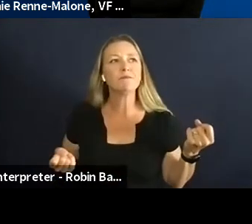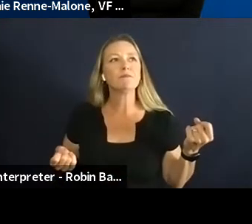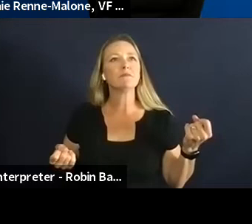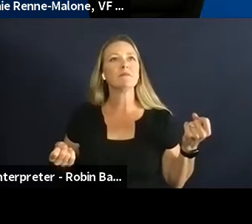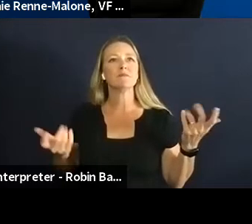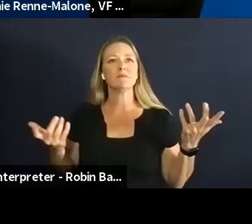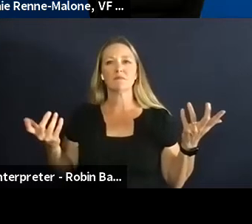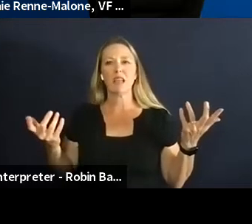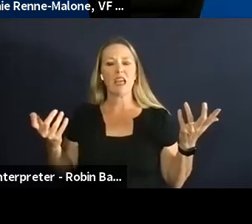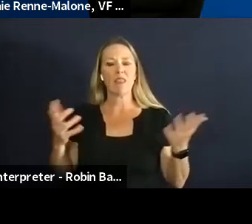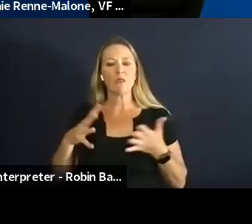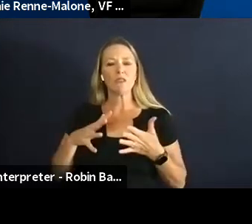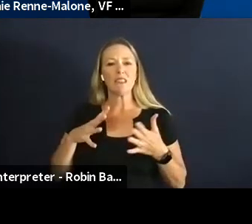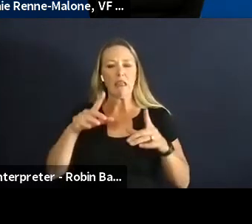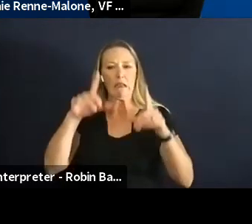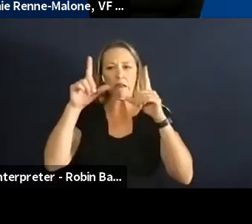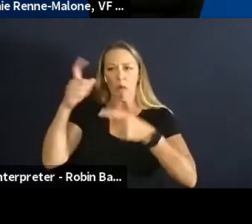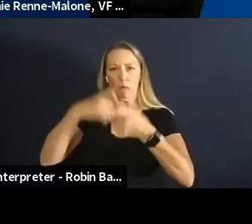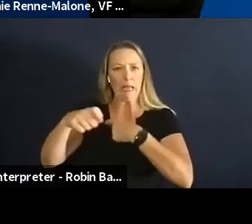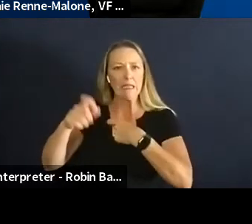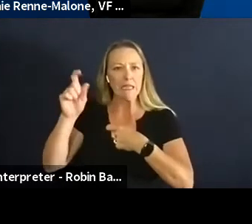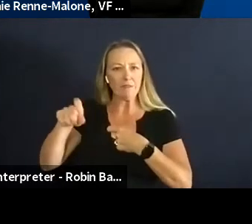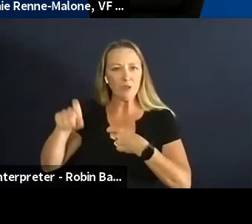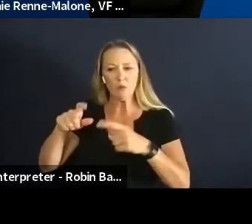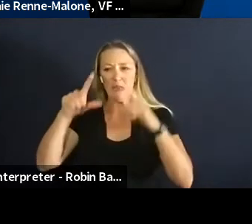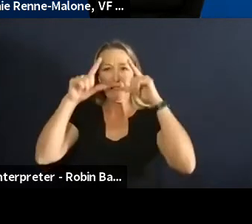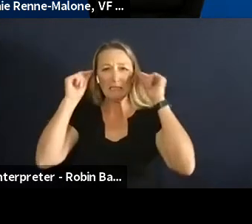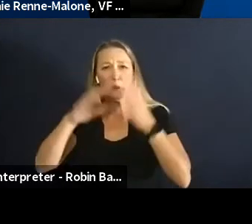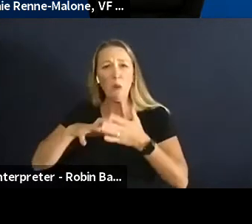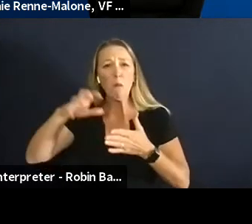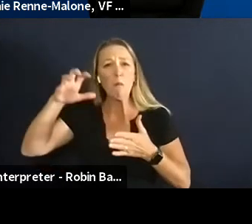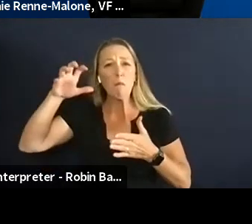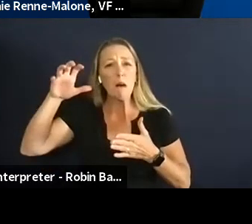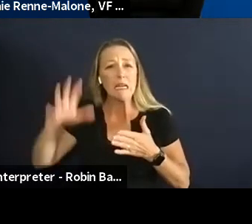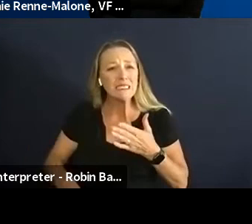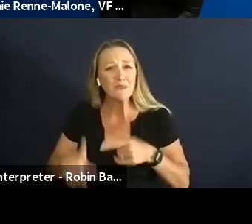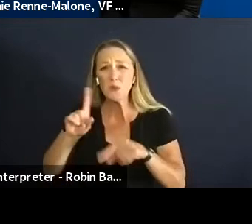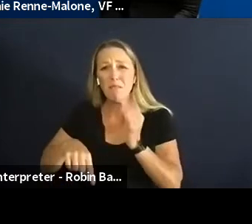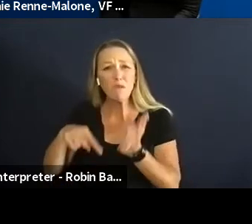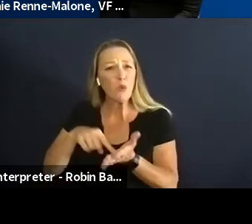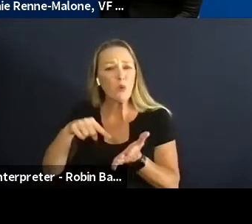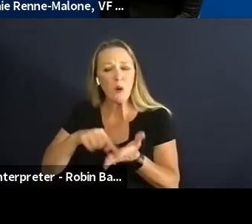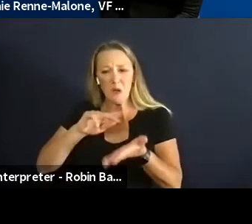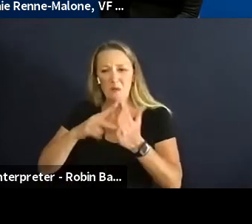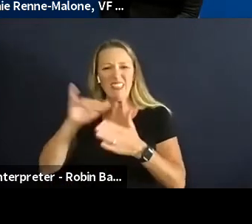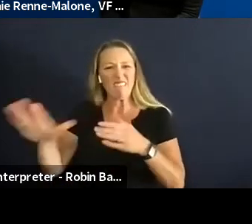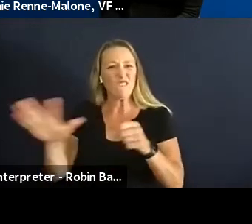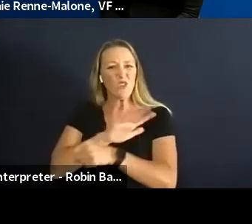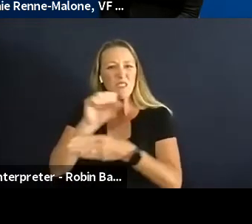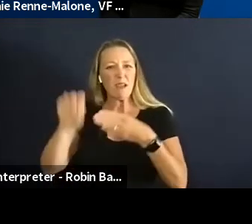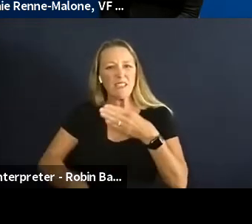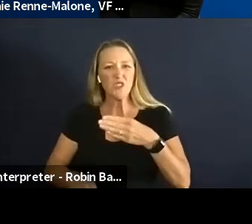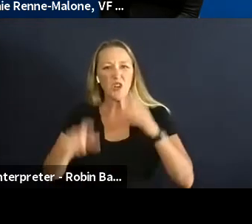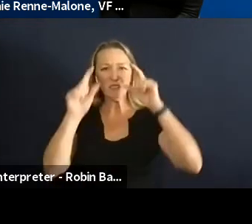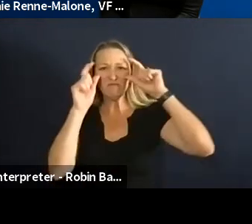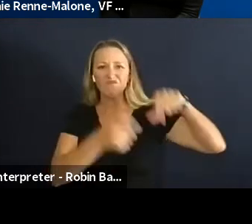glasses were so expensive that he went that semester without any eyeglasses and so